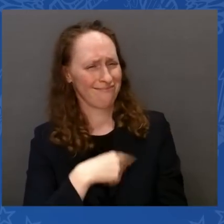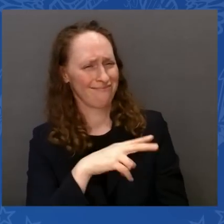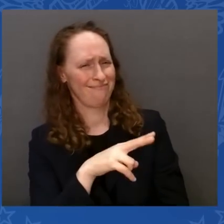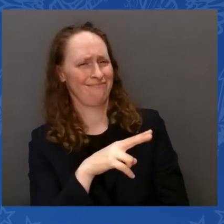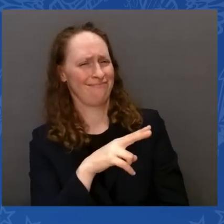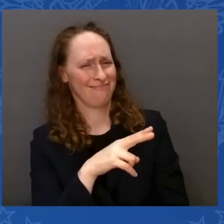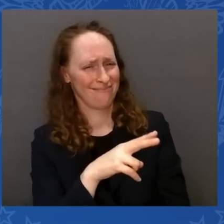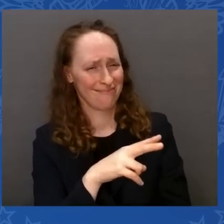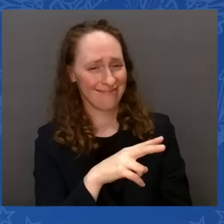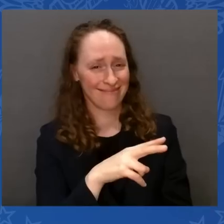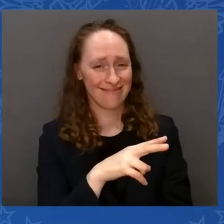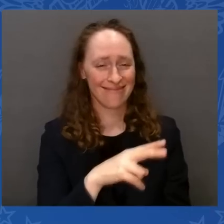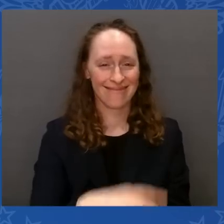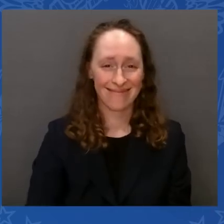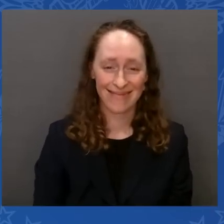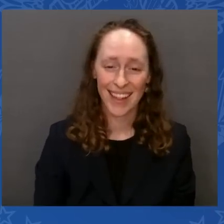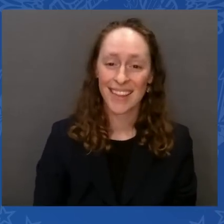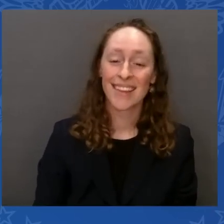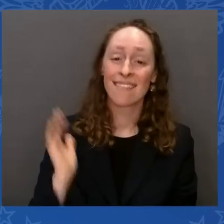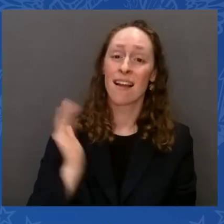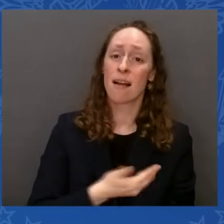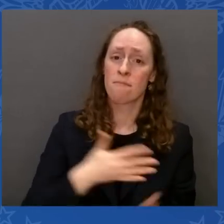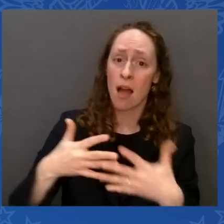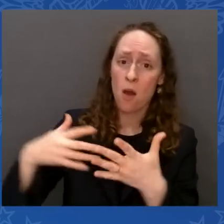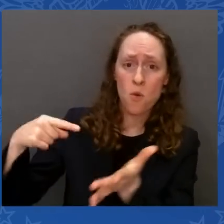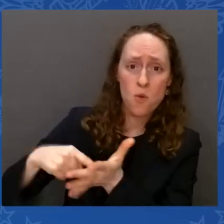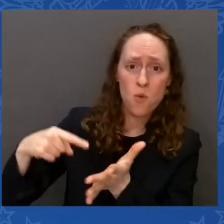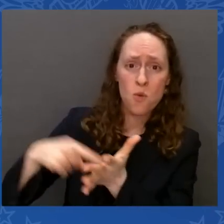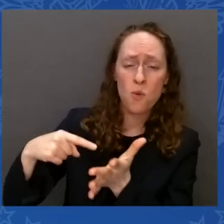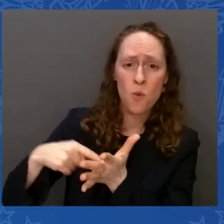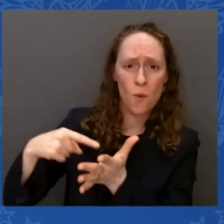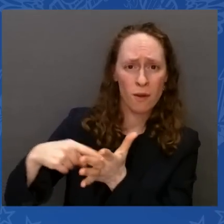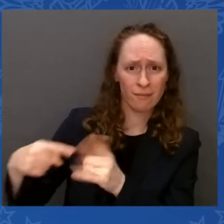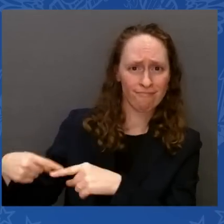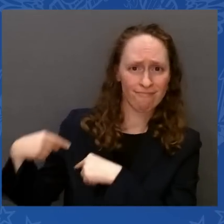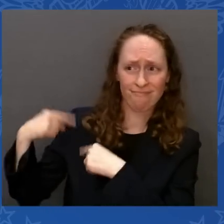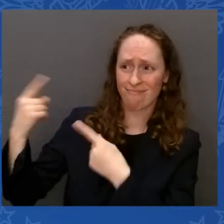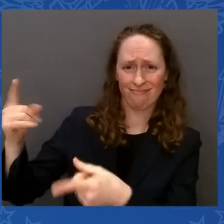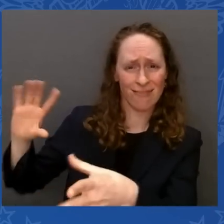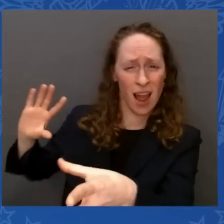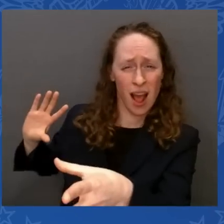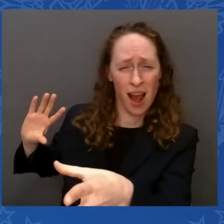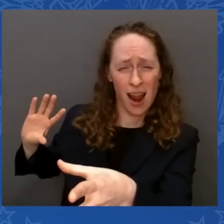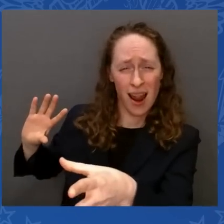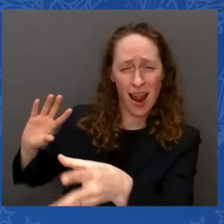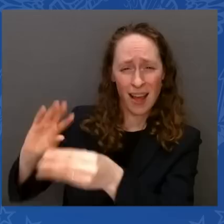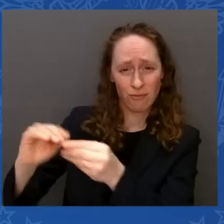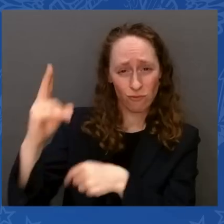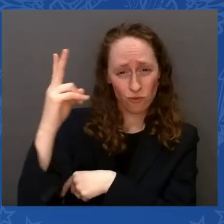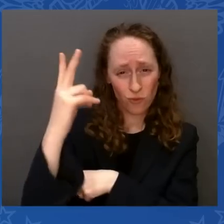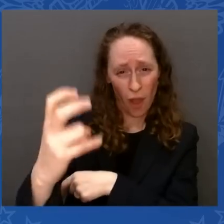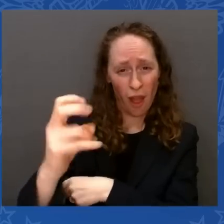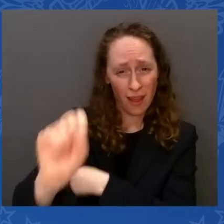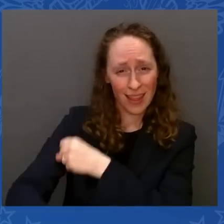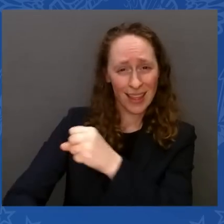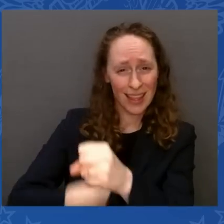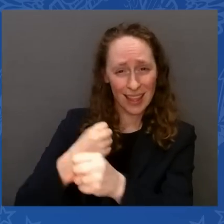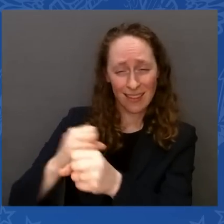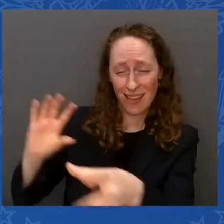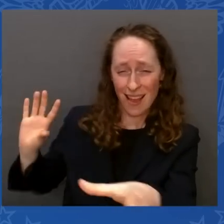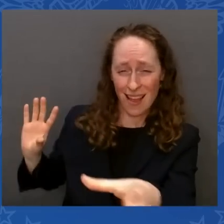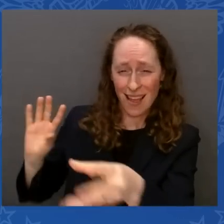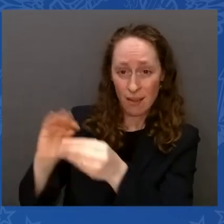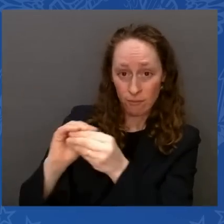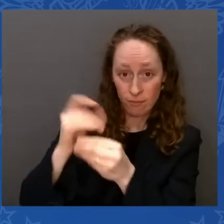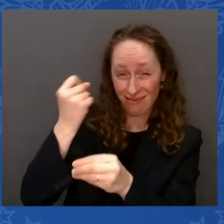percent was added by my predecessor in four years. 25 percent of the 200-year debt. When you add it